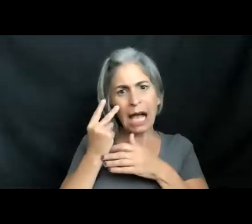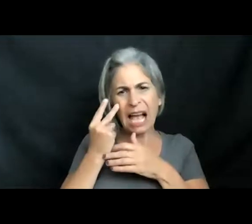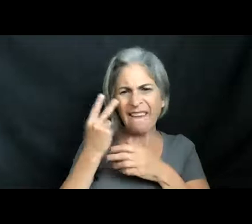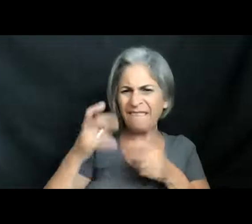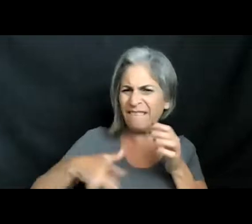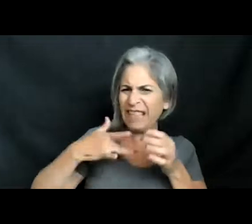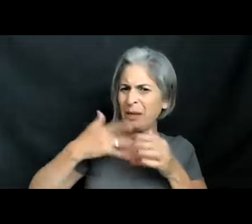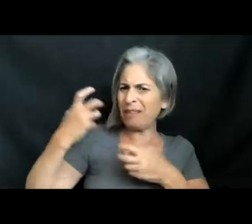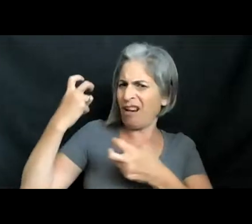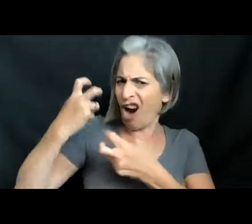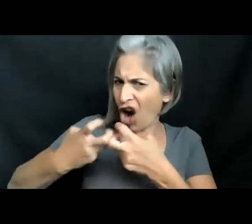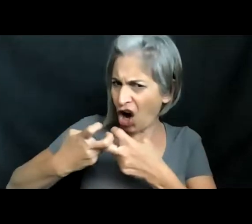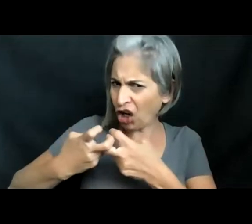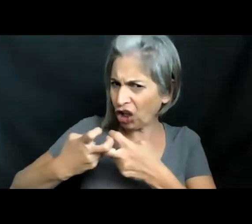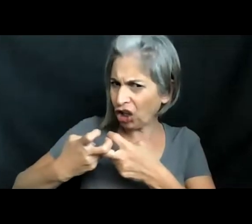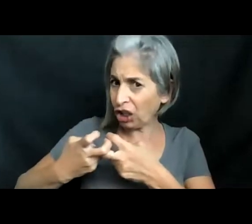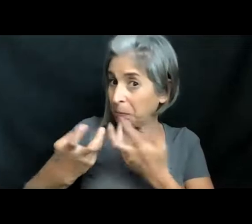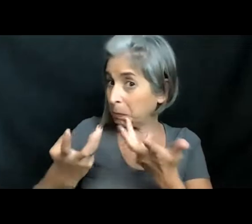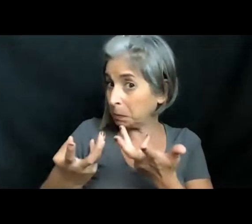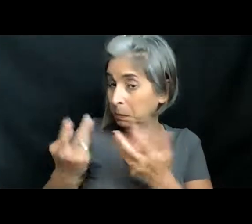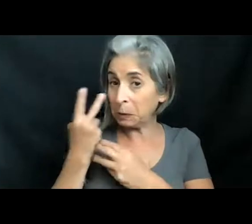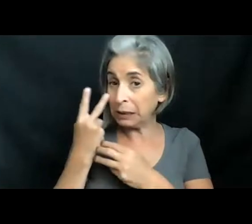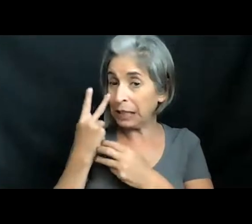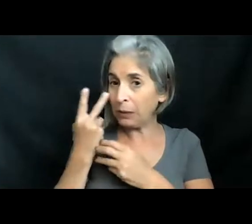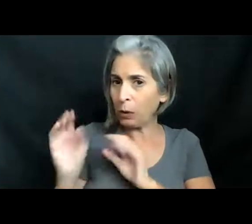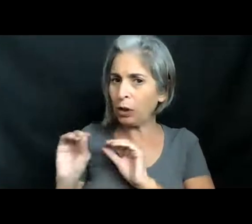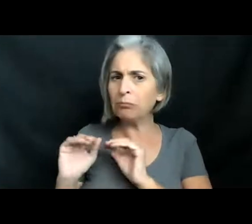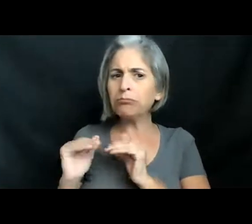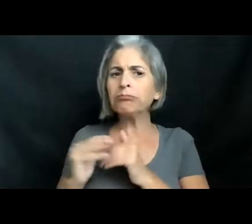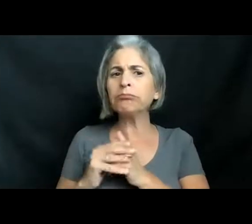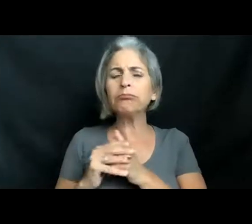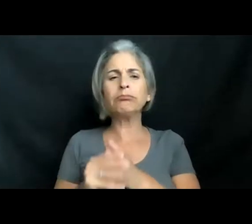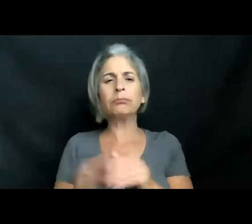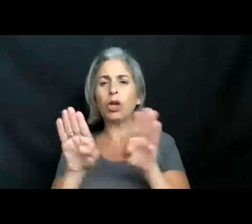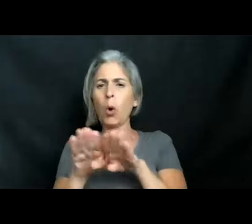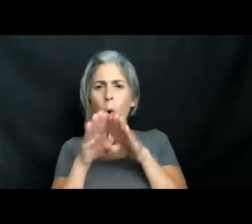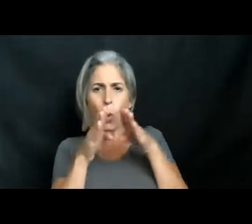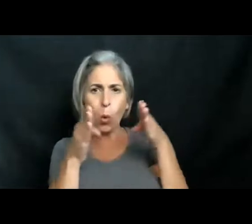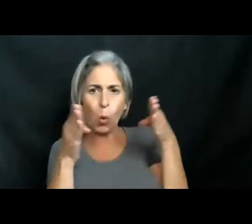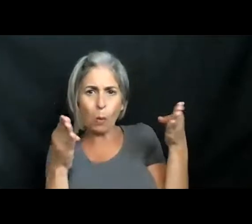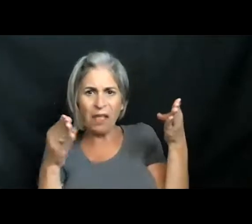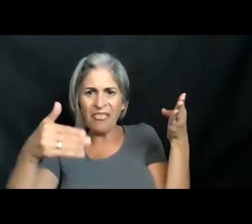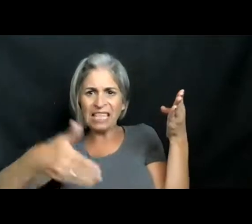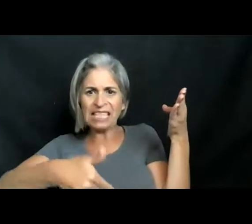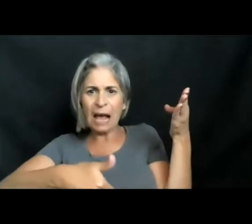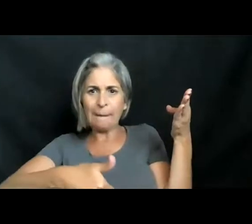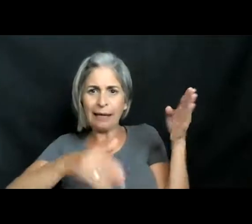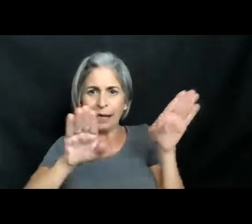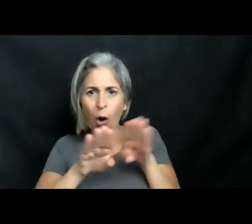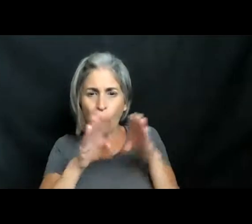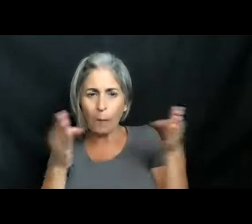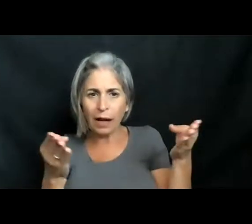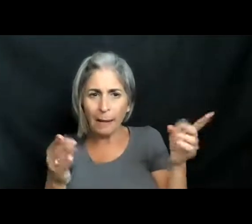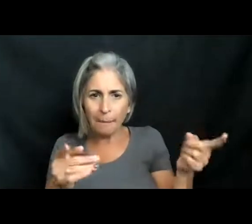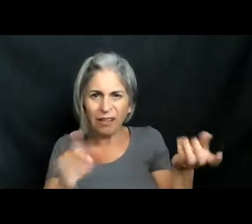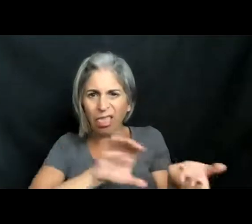hard. Let us see, we're going to move our friend up a little, open this guy's stomach up, dump it